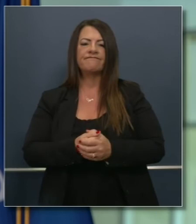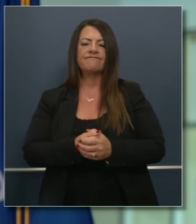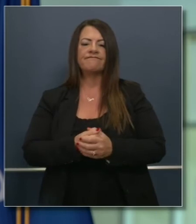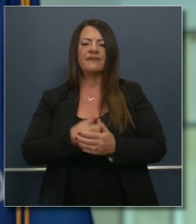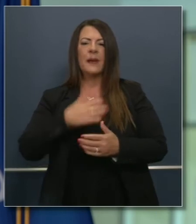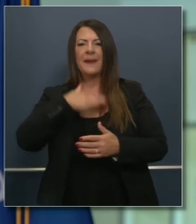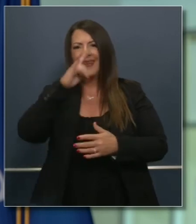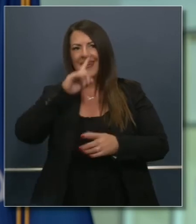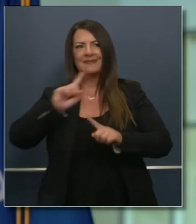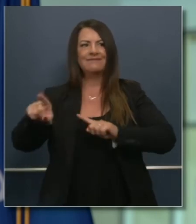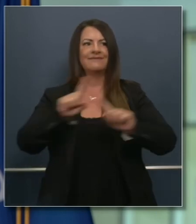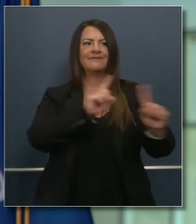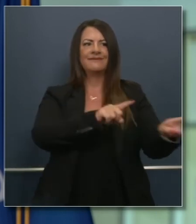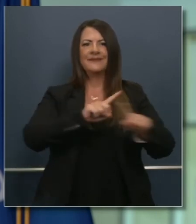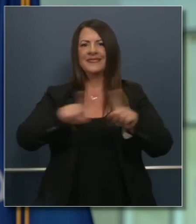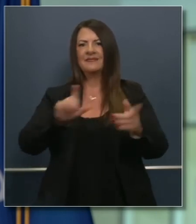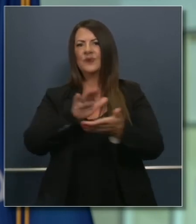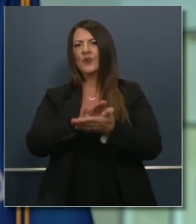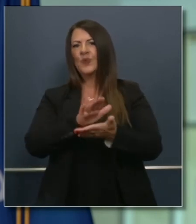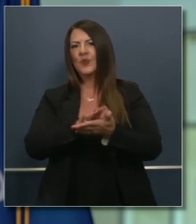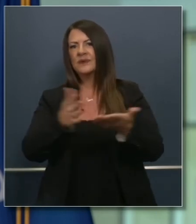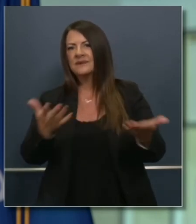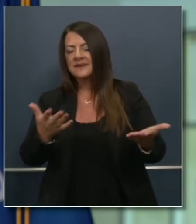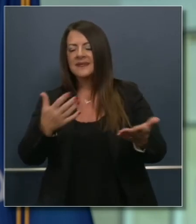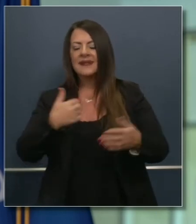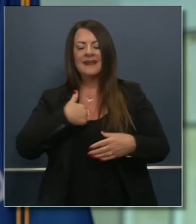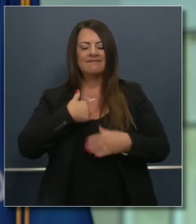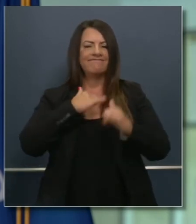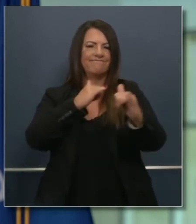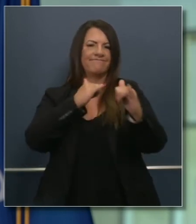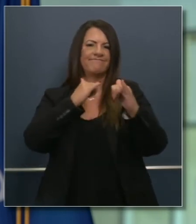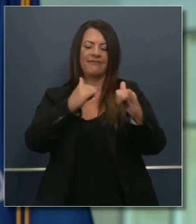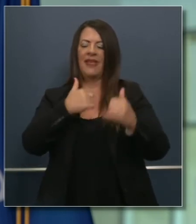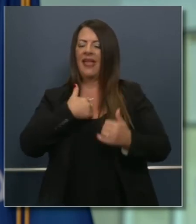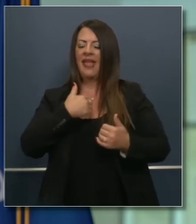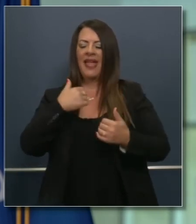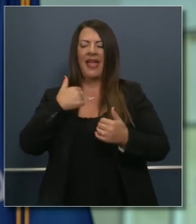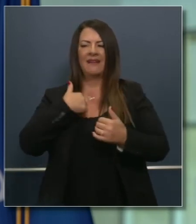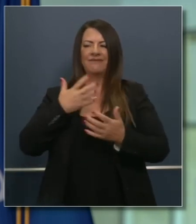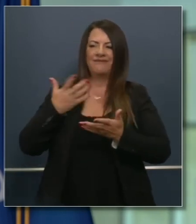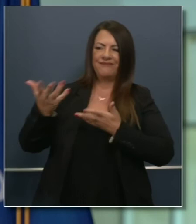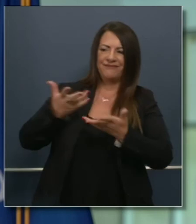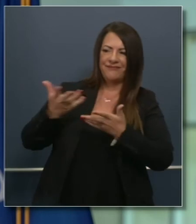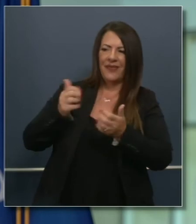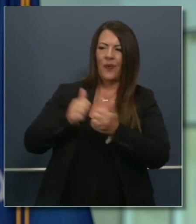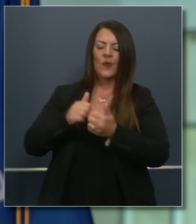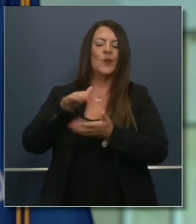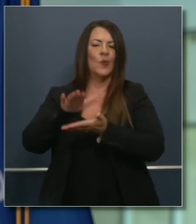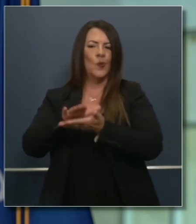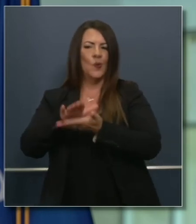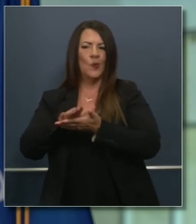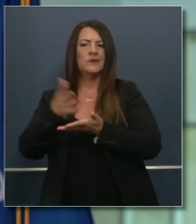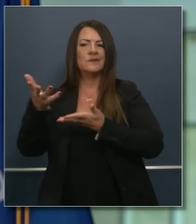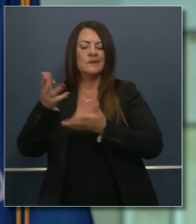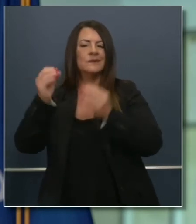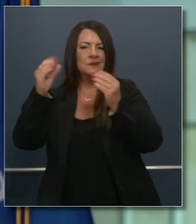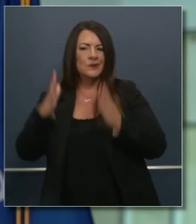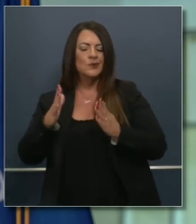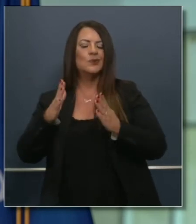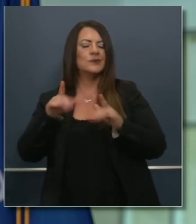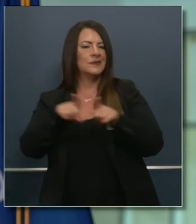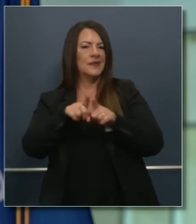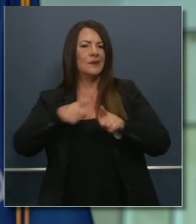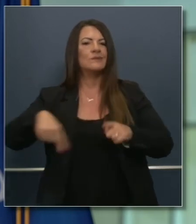schools we're having conversations that I know millions of Americans millions of Californians in particular are